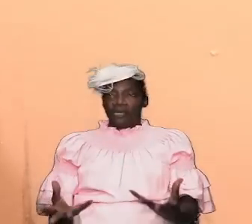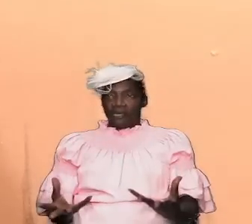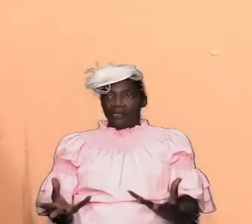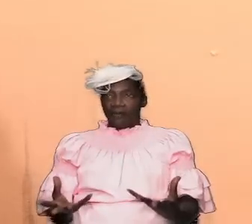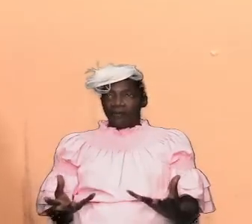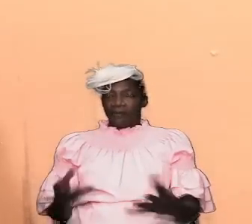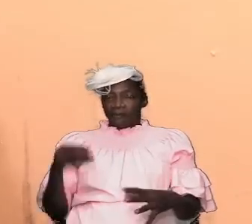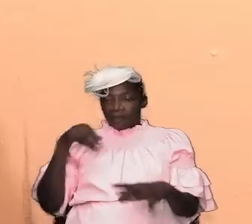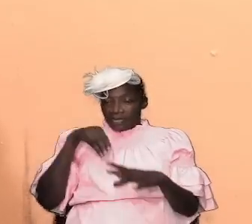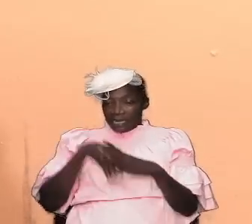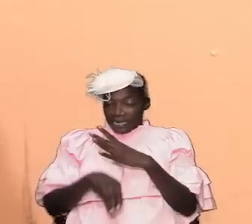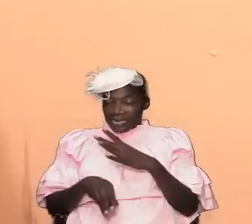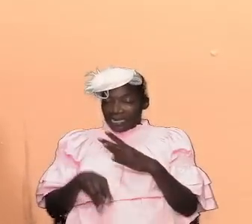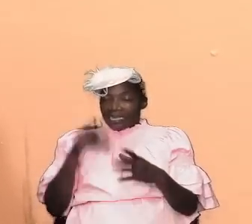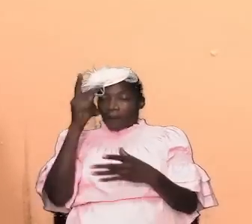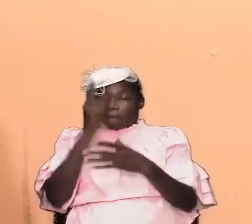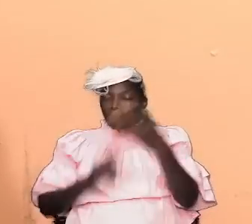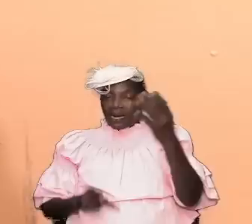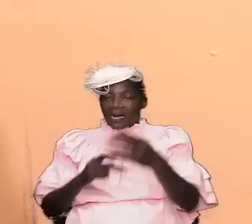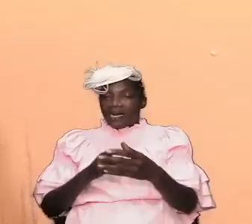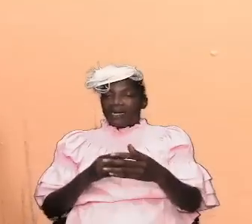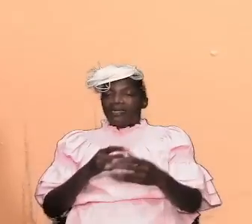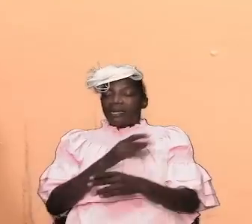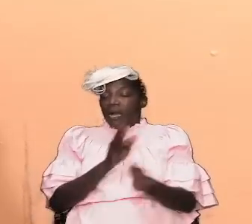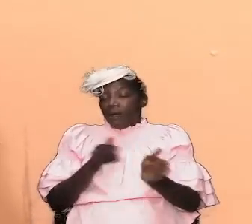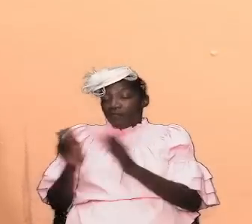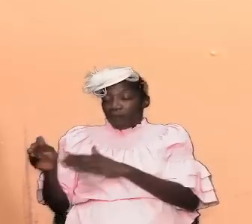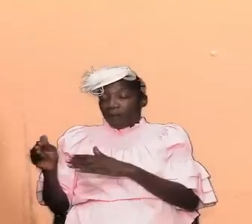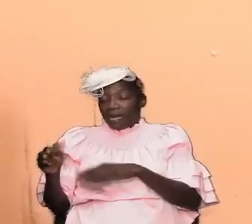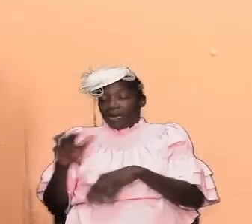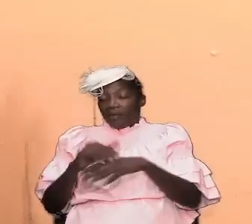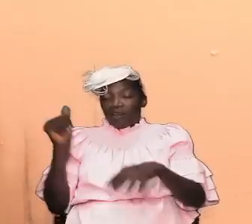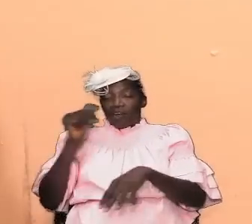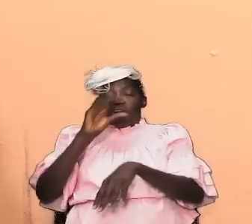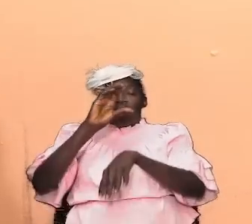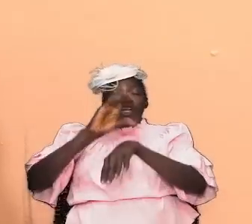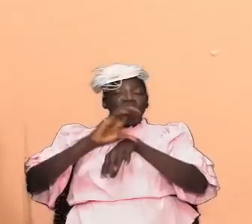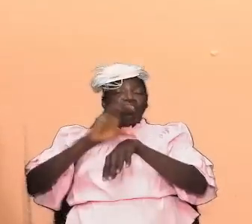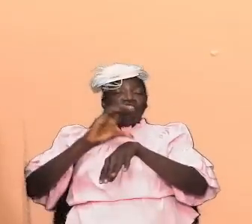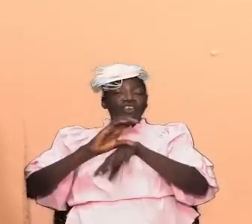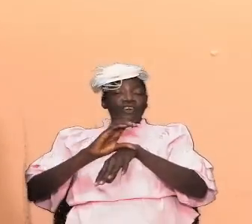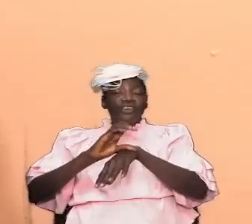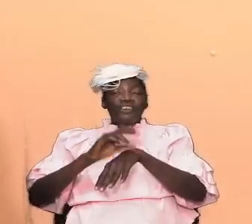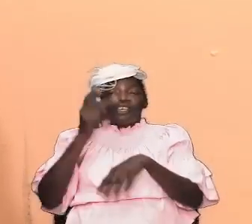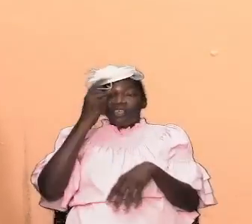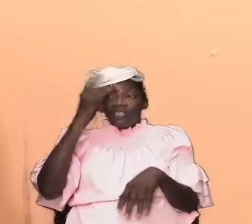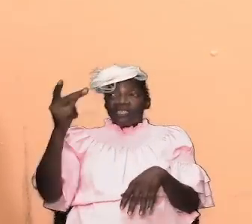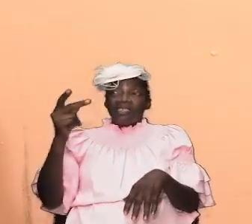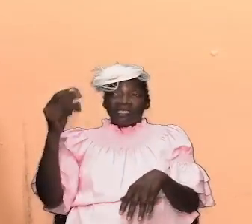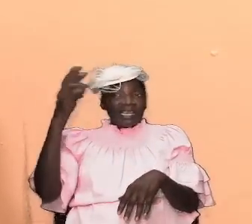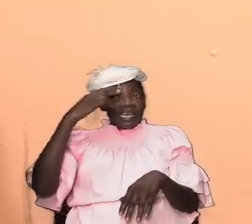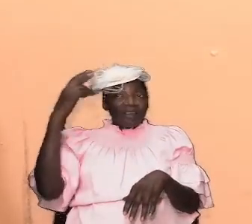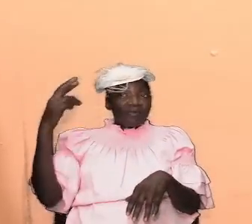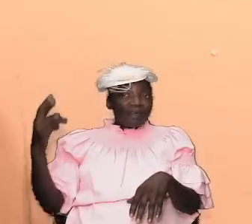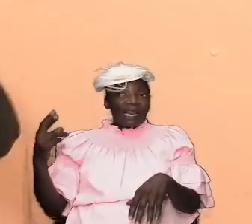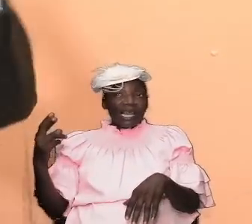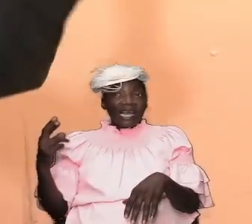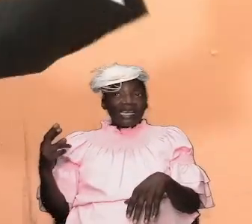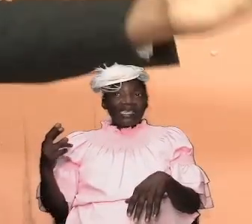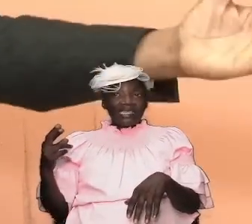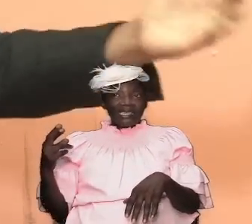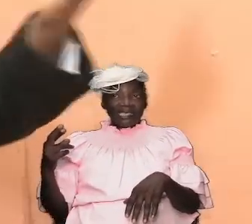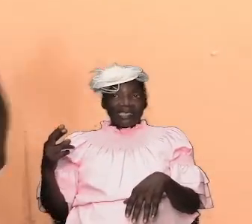that is called the church we are going to see some things we are going to realize that this thing is just as sacred